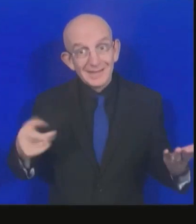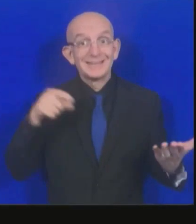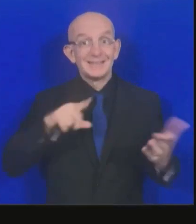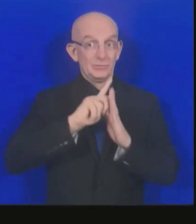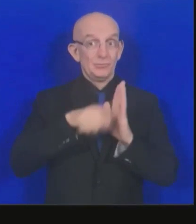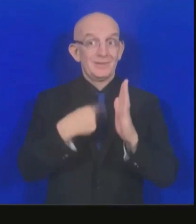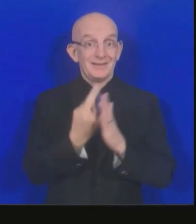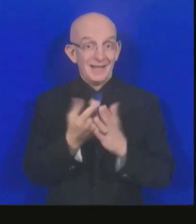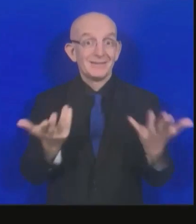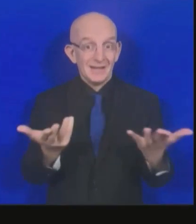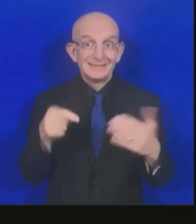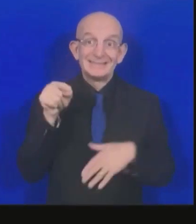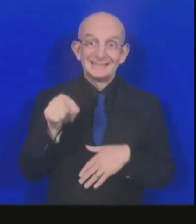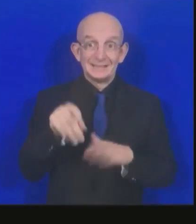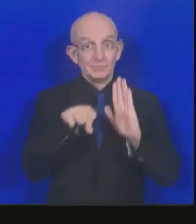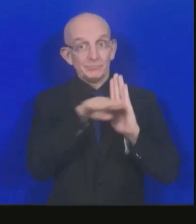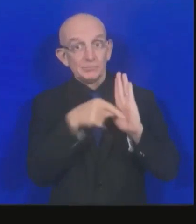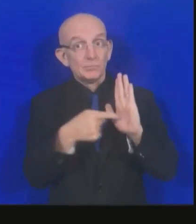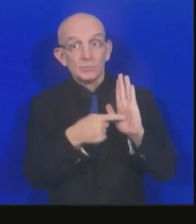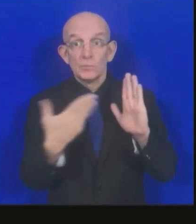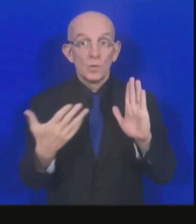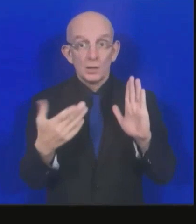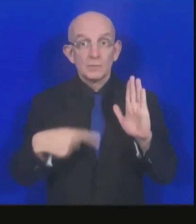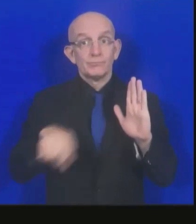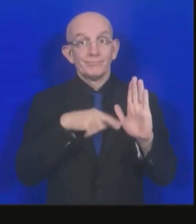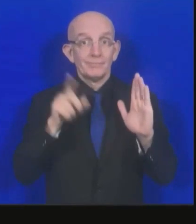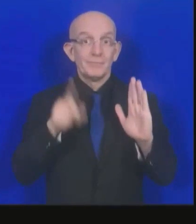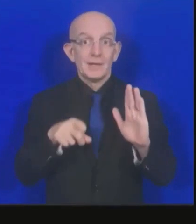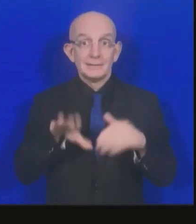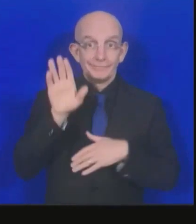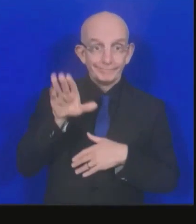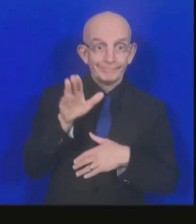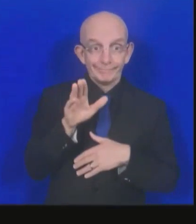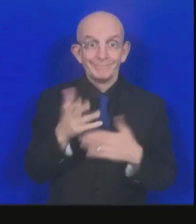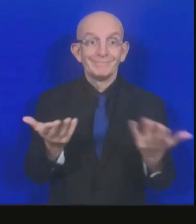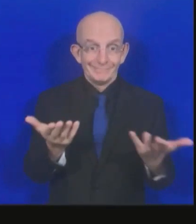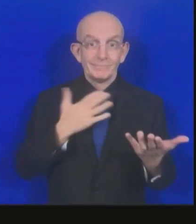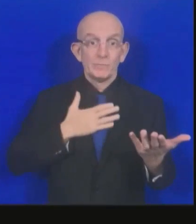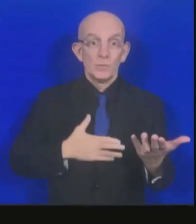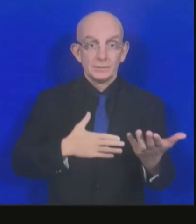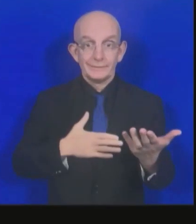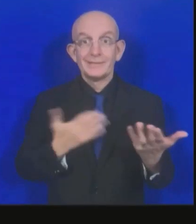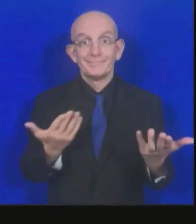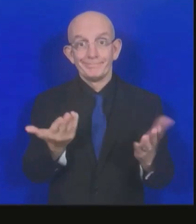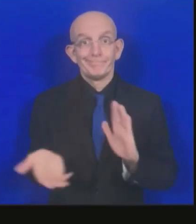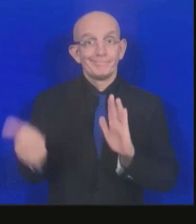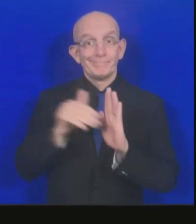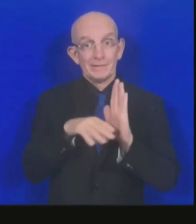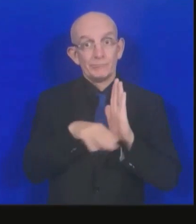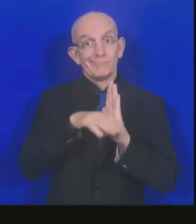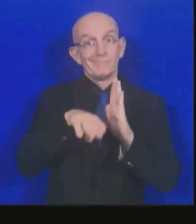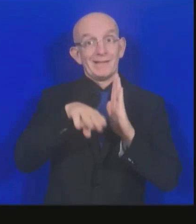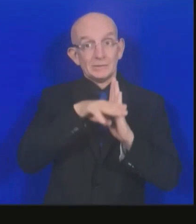-graduation, and was able to obtain in a short time. And the gift of fertilizer from the U.S.